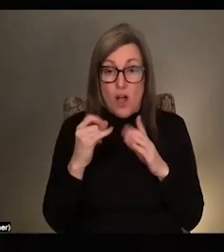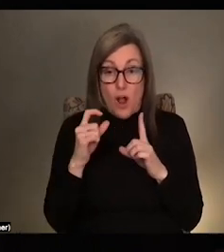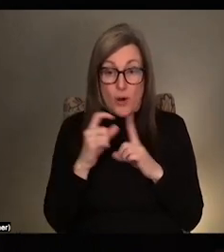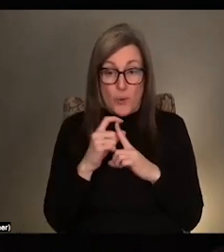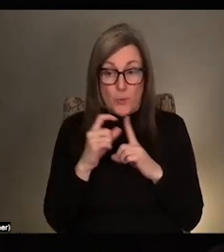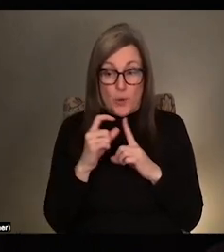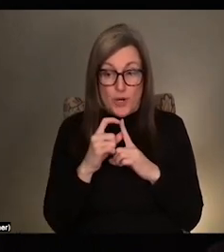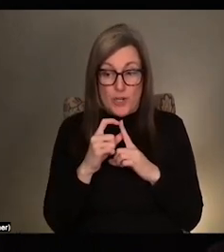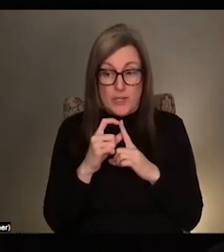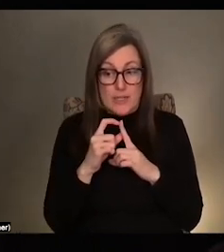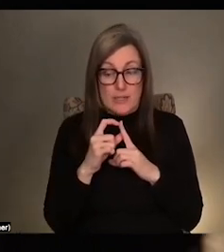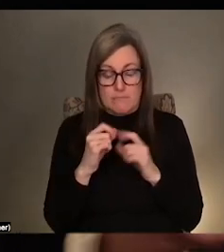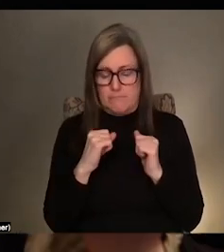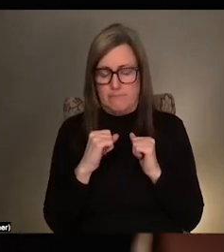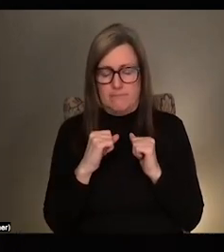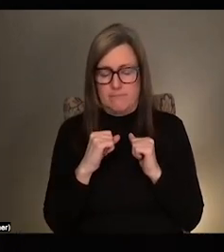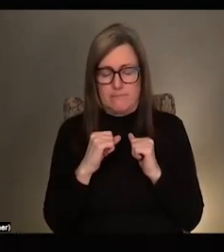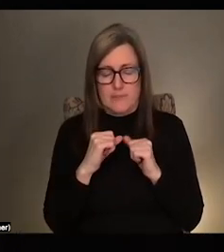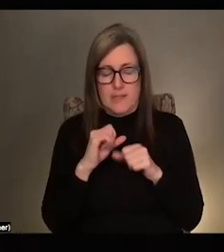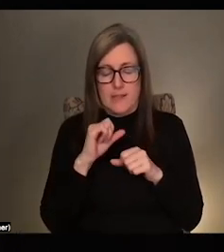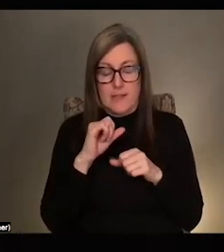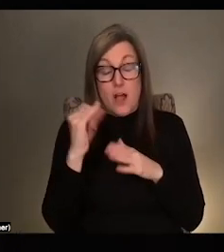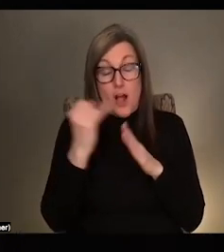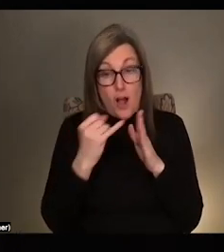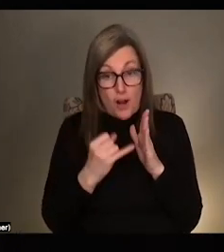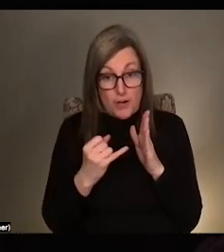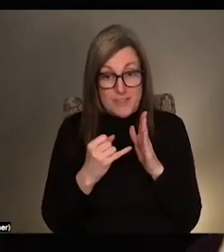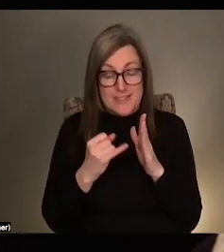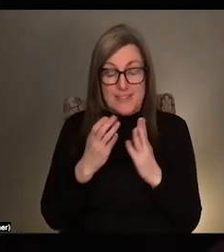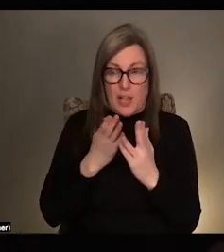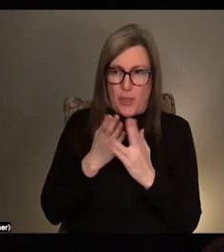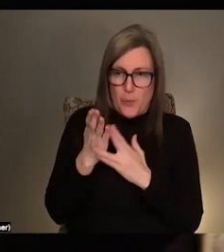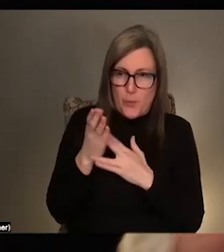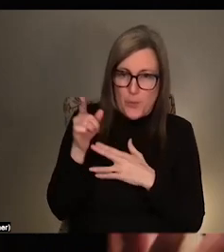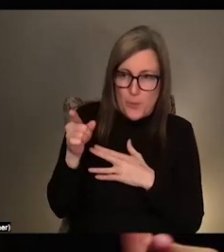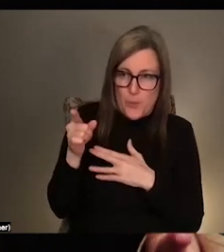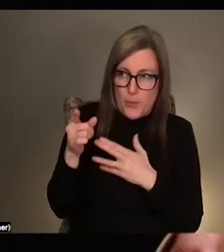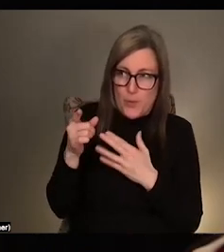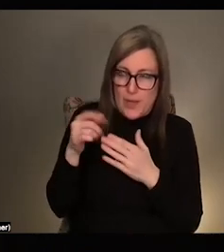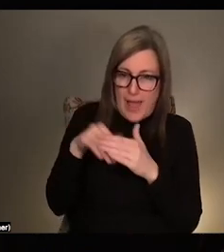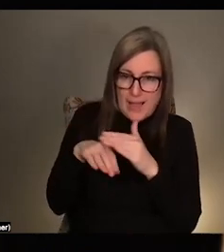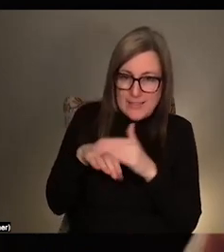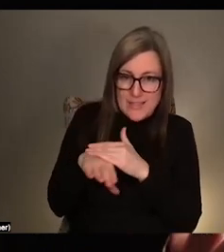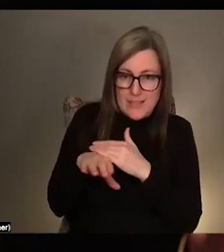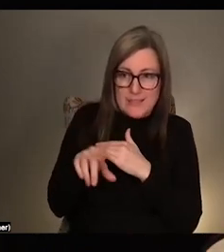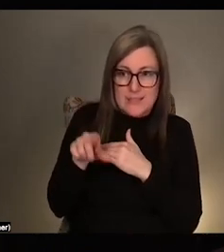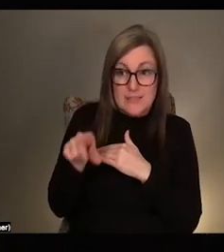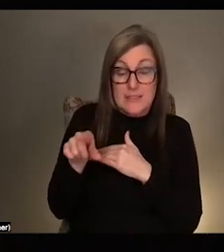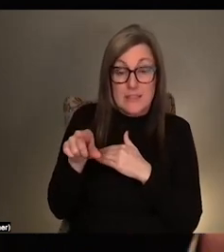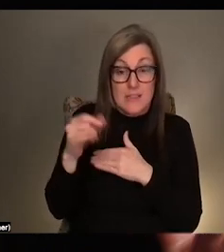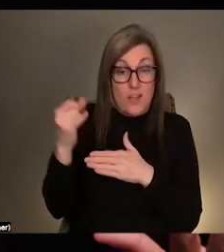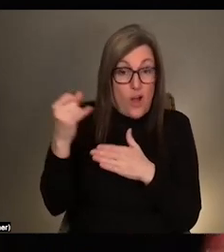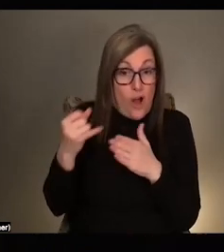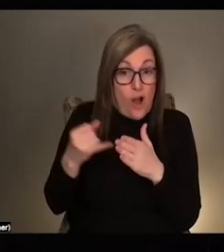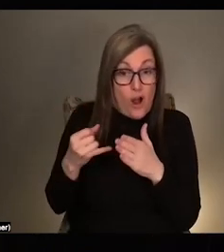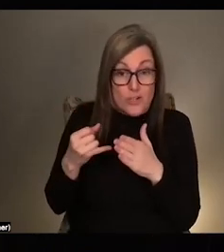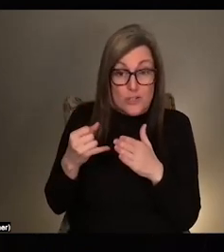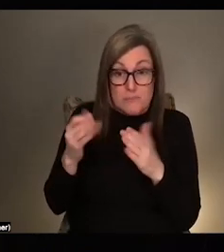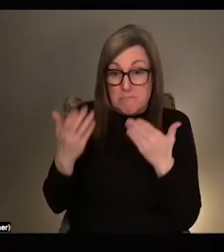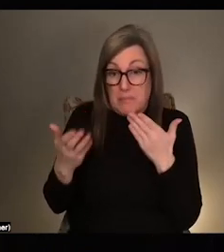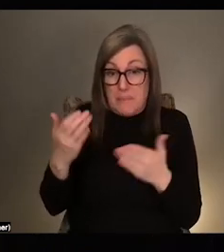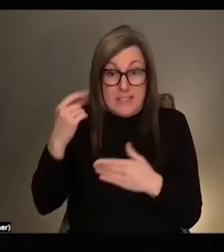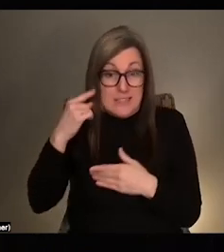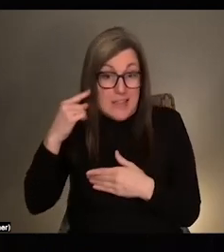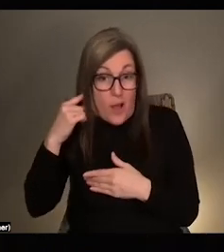So like, you know, through the lens of access, like, you know, an artwork could be like a sound,